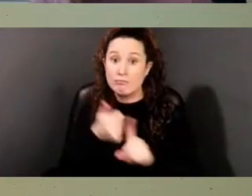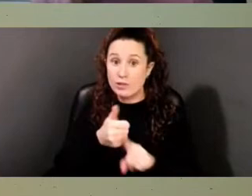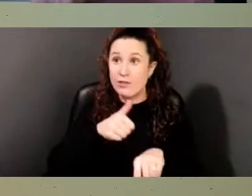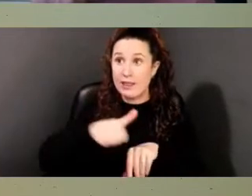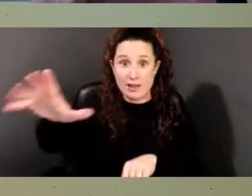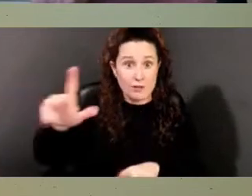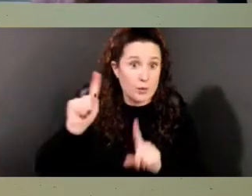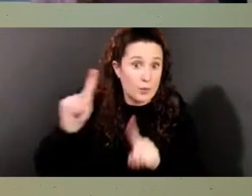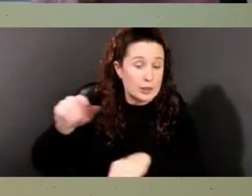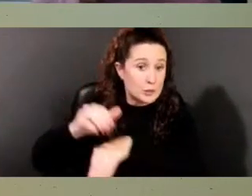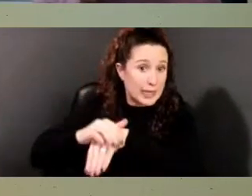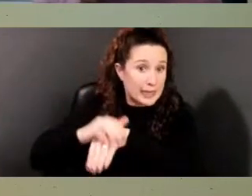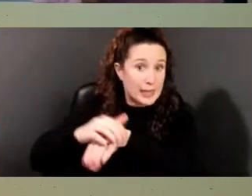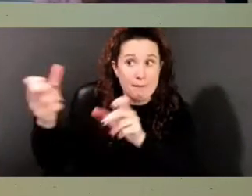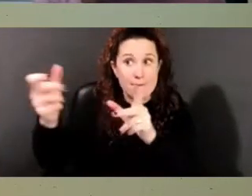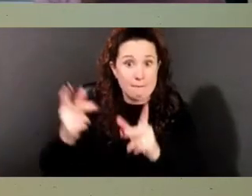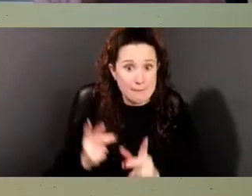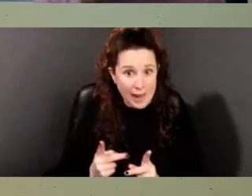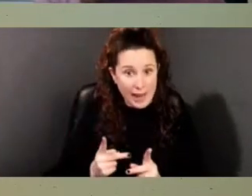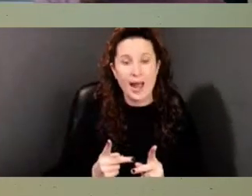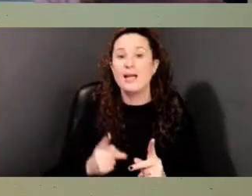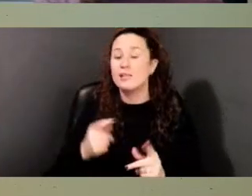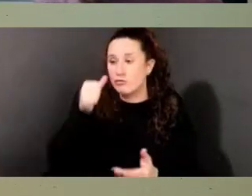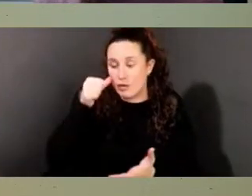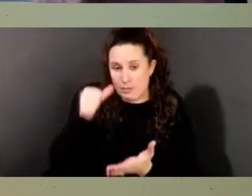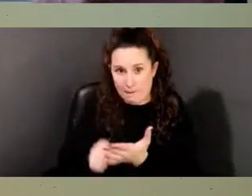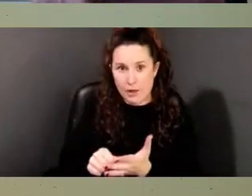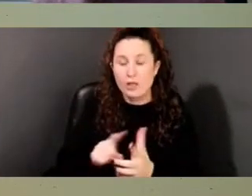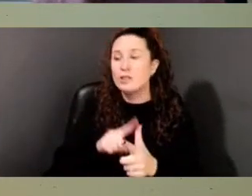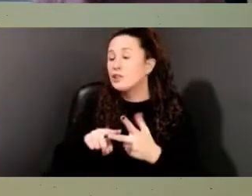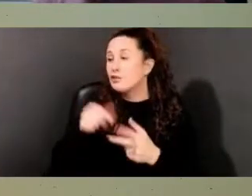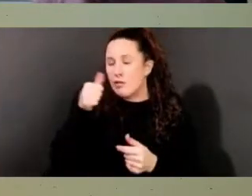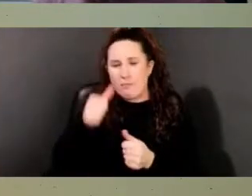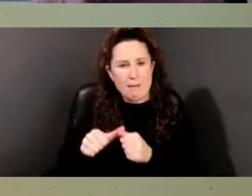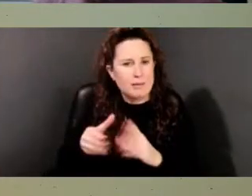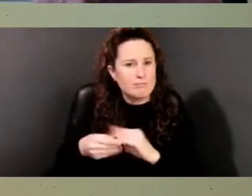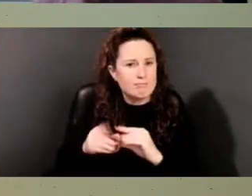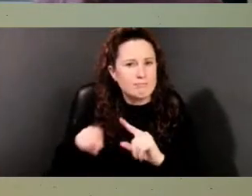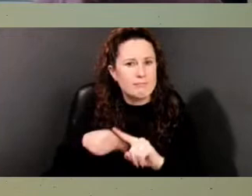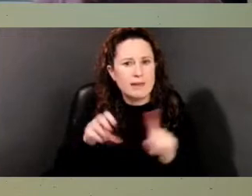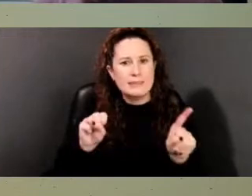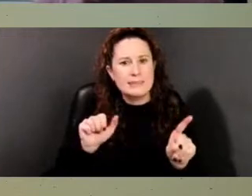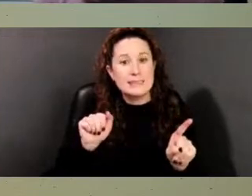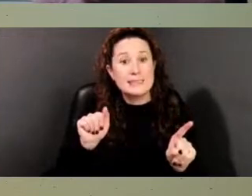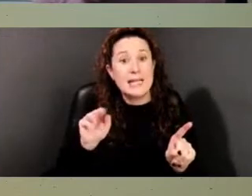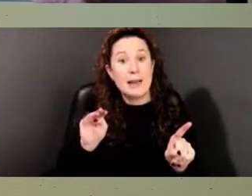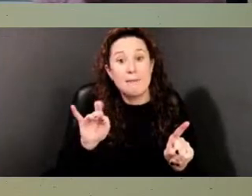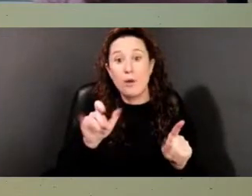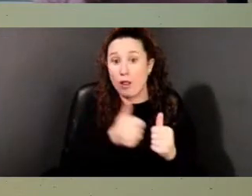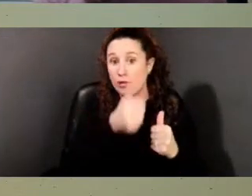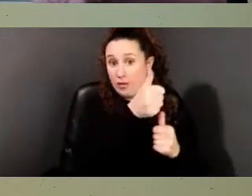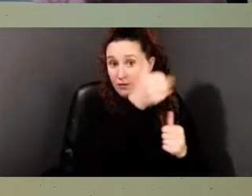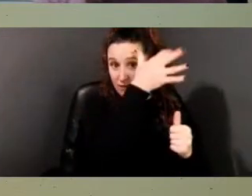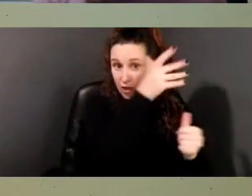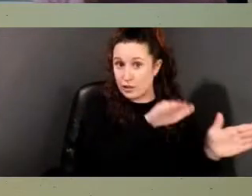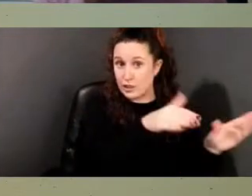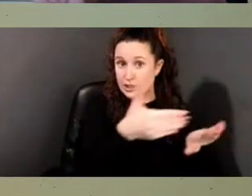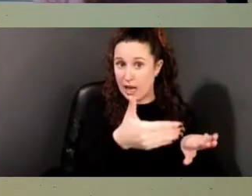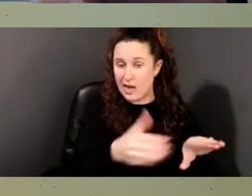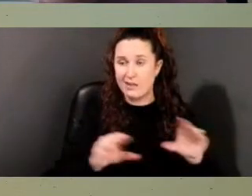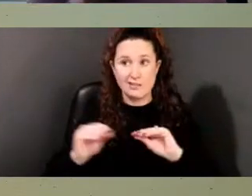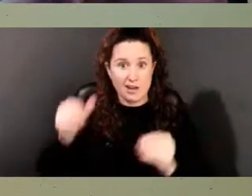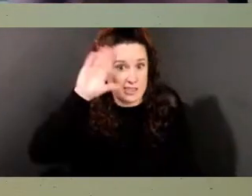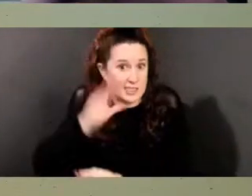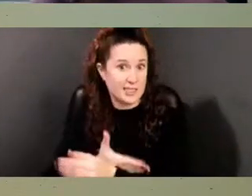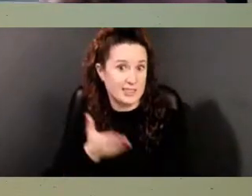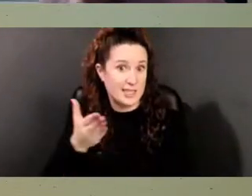also shared that Samuel Dickinson's death was so sudden that none of his sons arrived before it occurred. And then, of course,